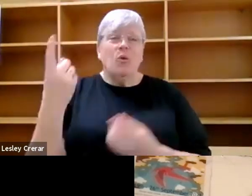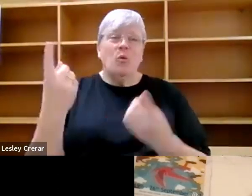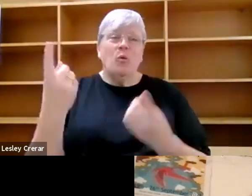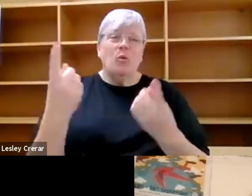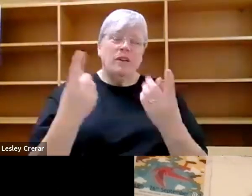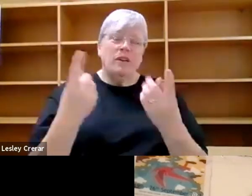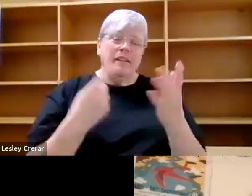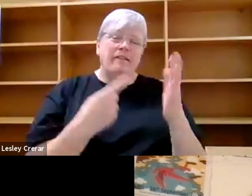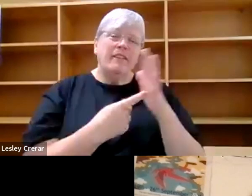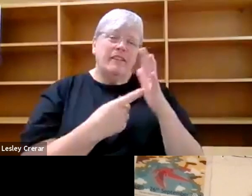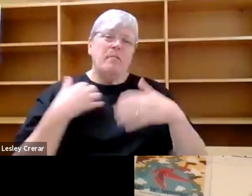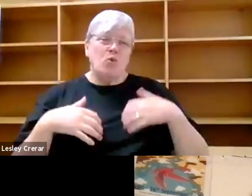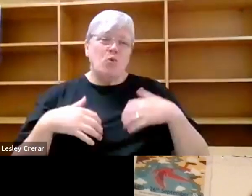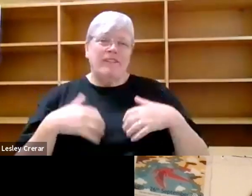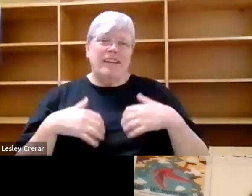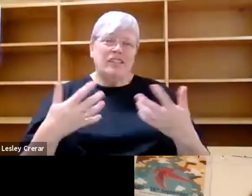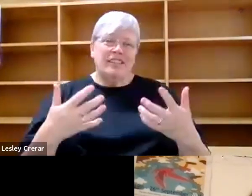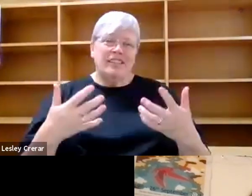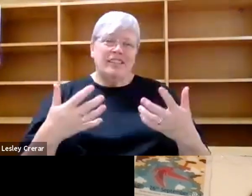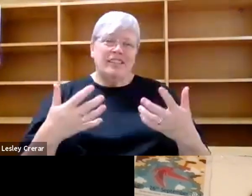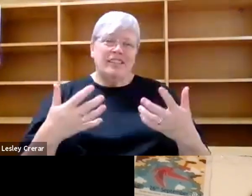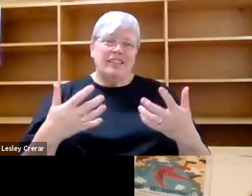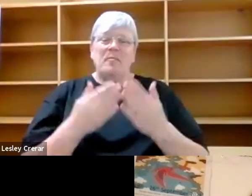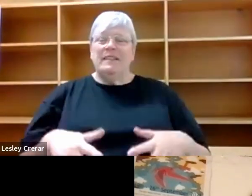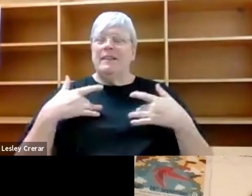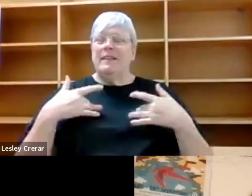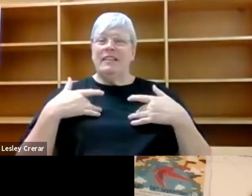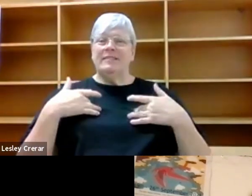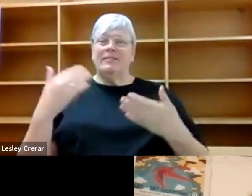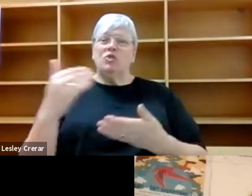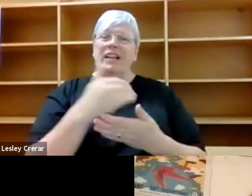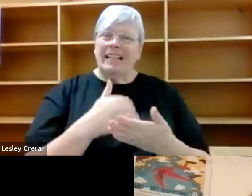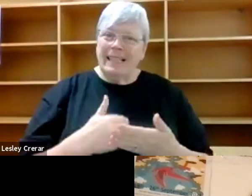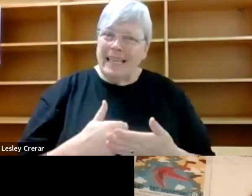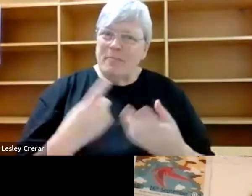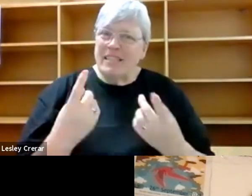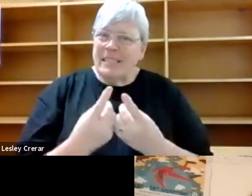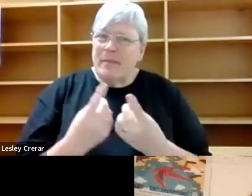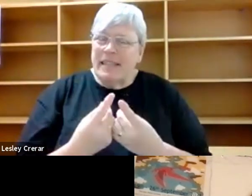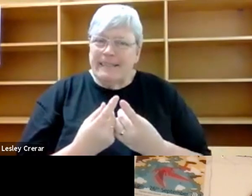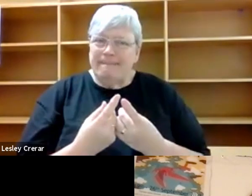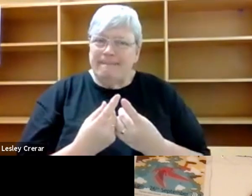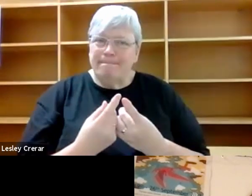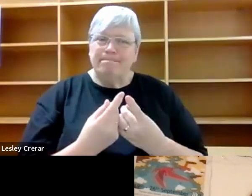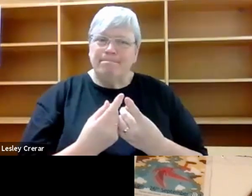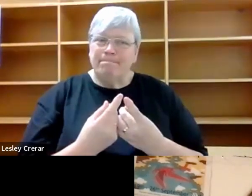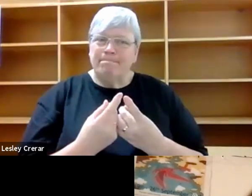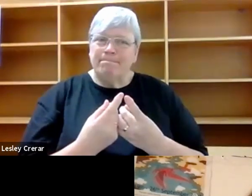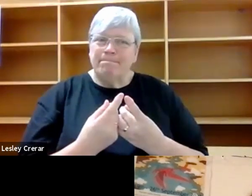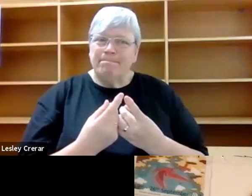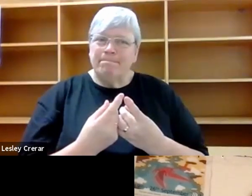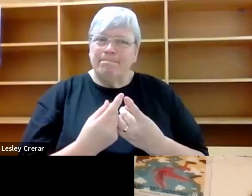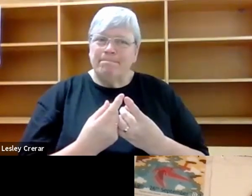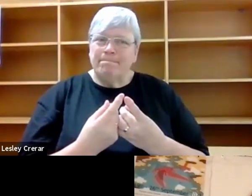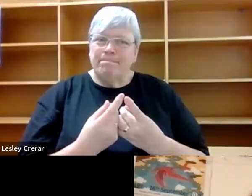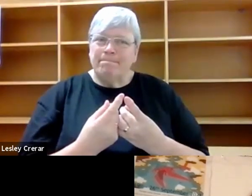behind writing this book was a sense of reclamation and needing to reclaim something. You know, I, I,